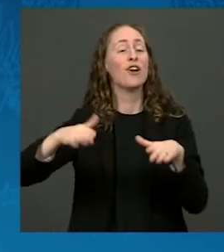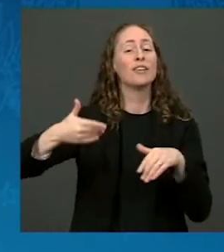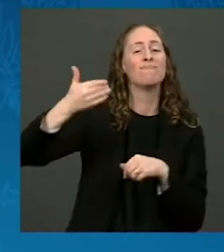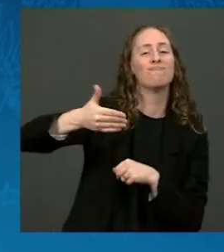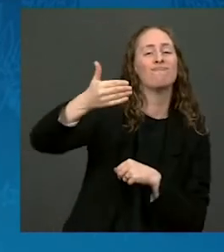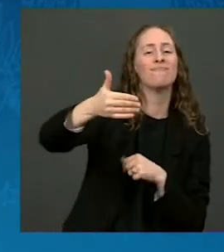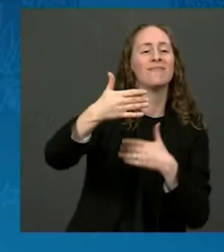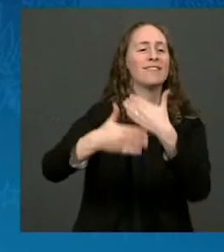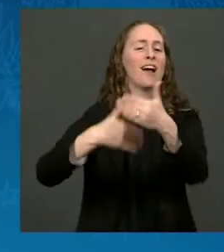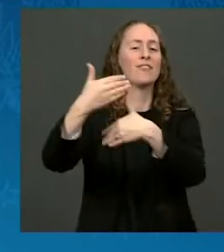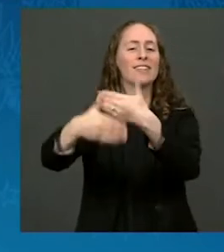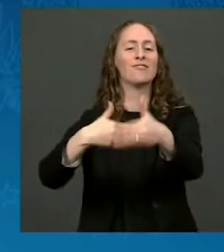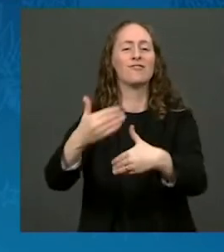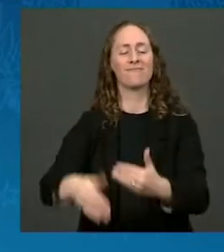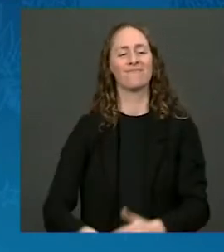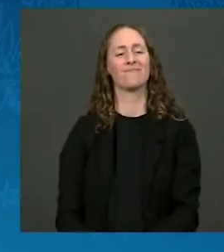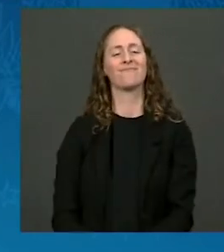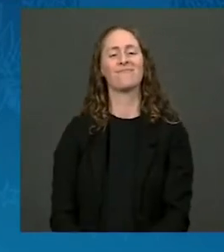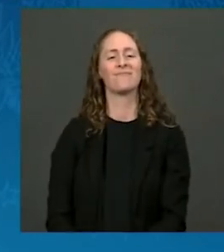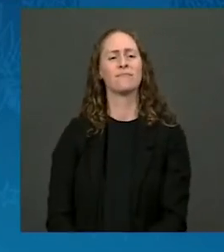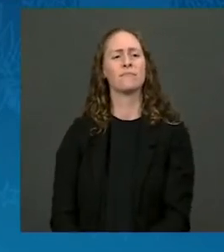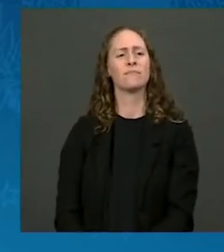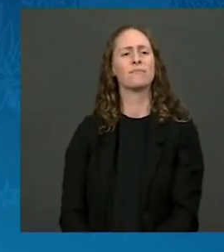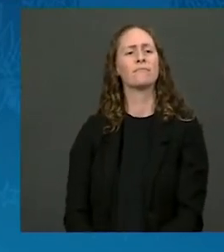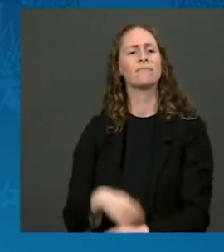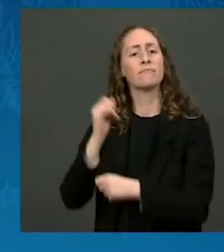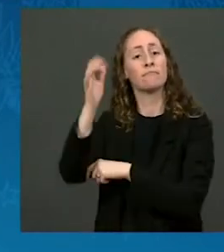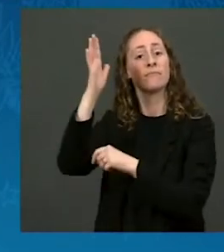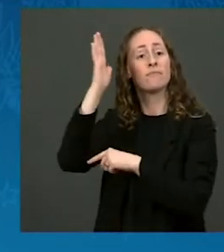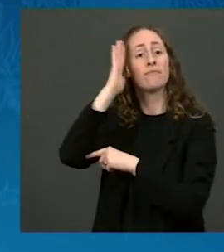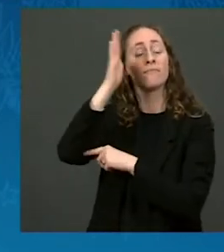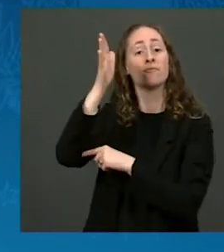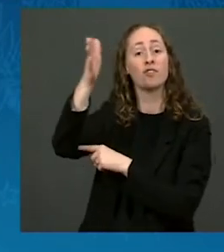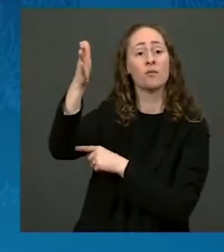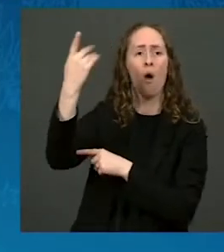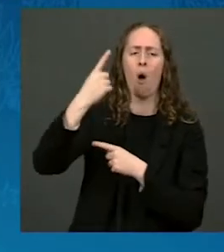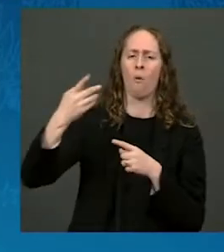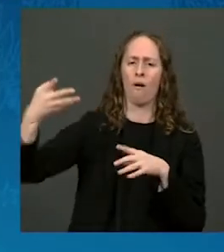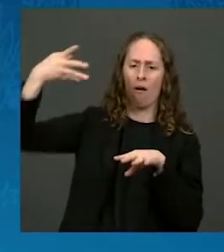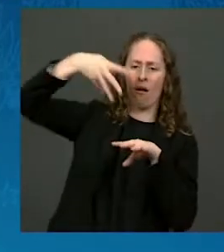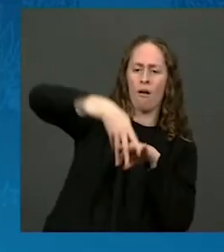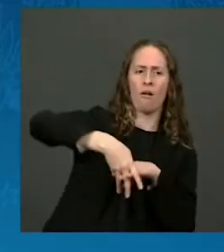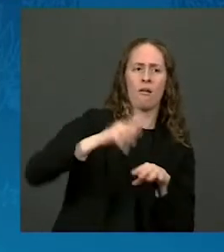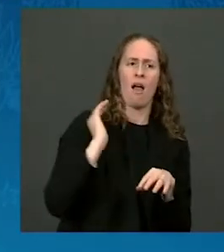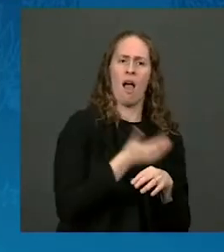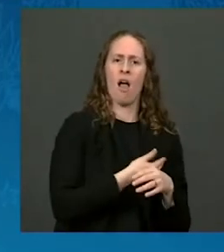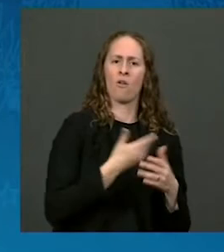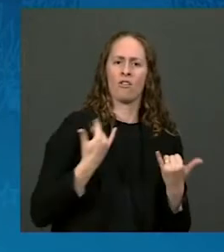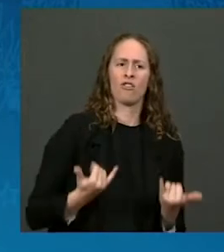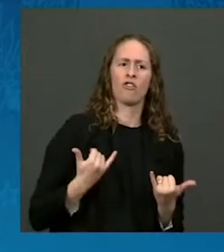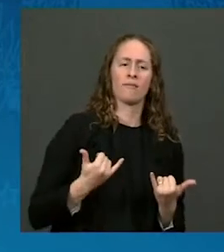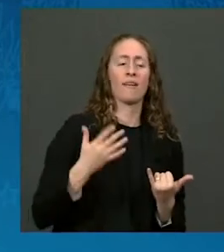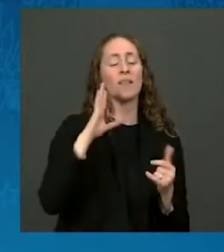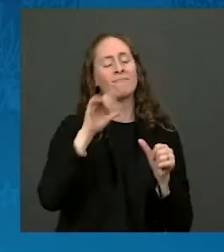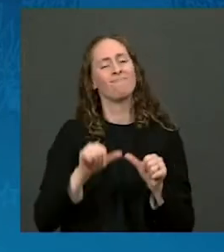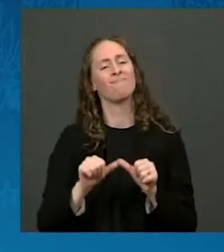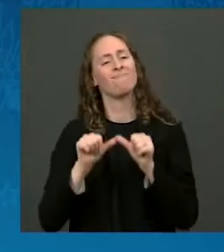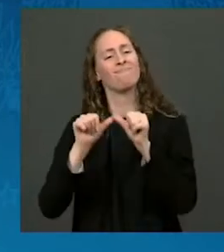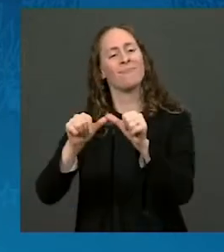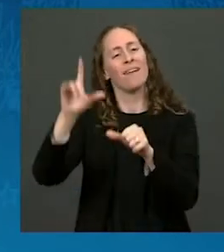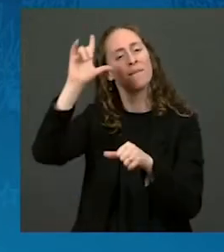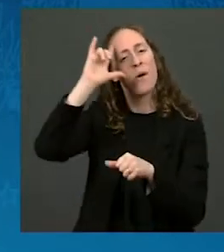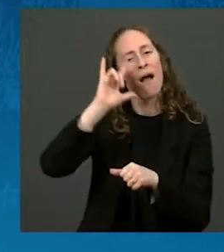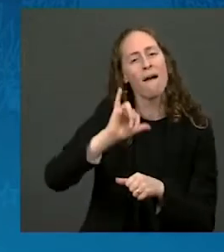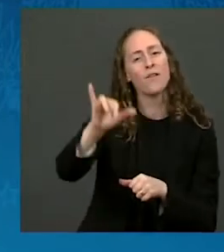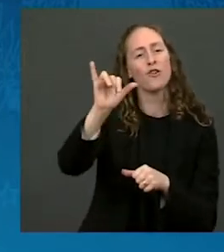And may that future ground us and guide us always. Thank you, each and every one